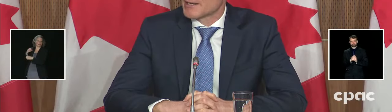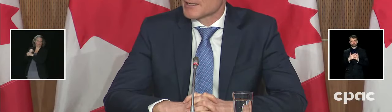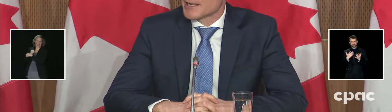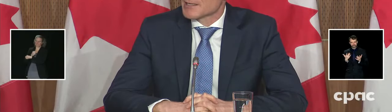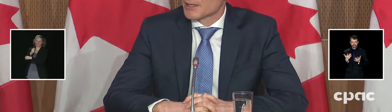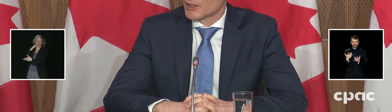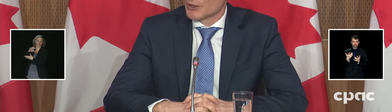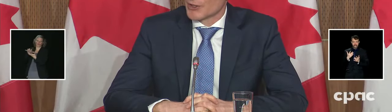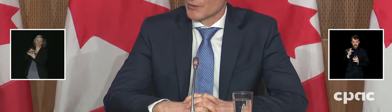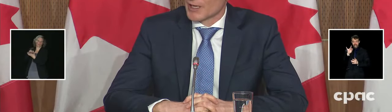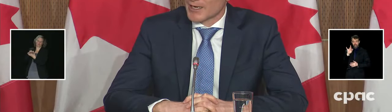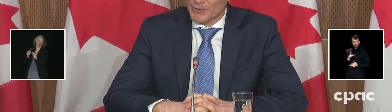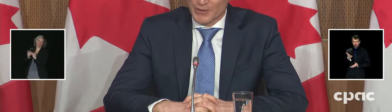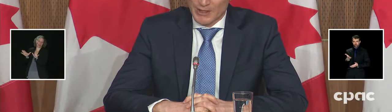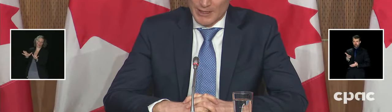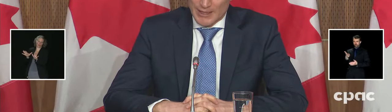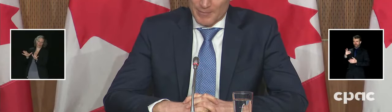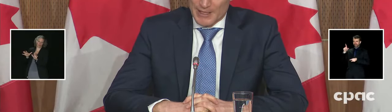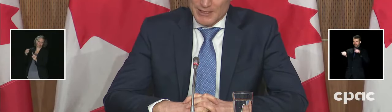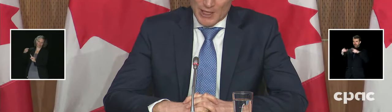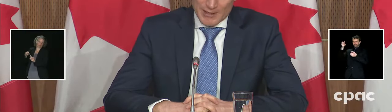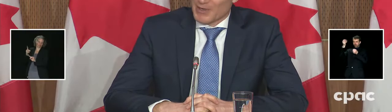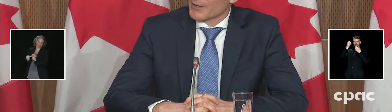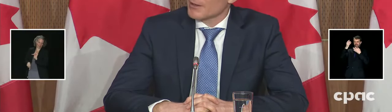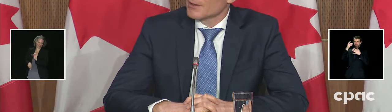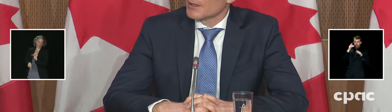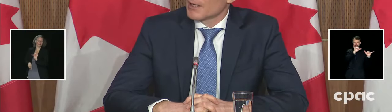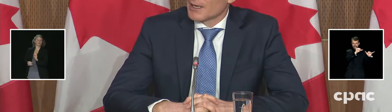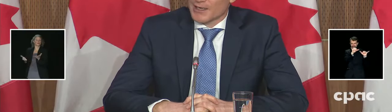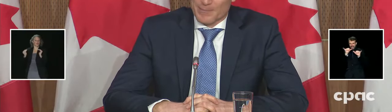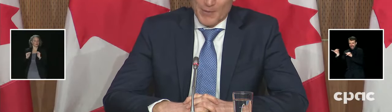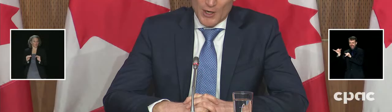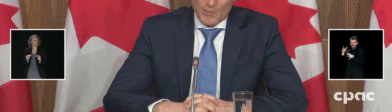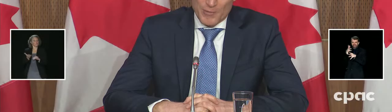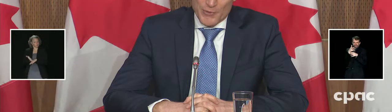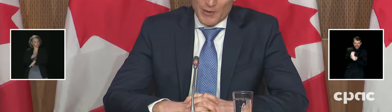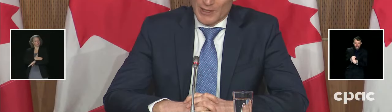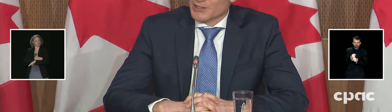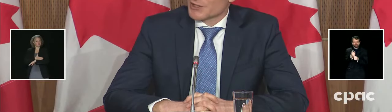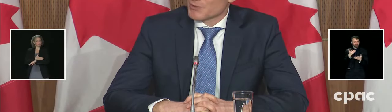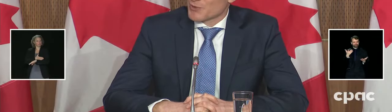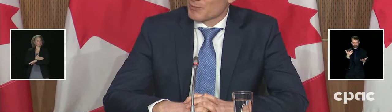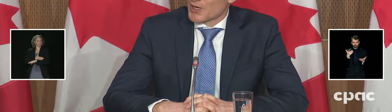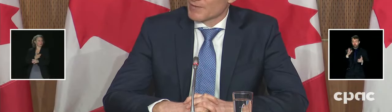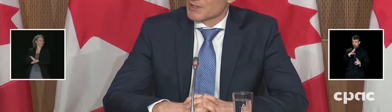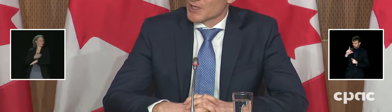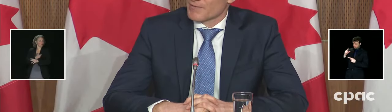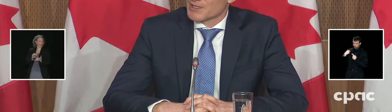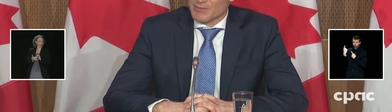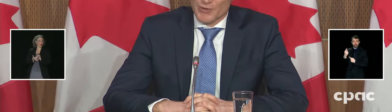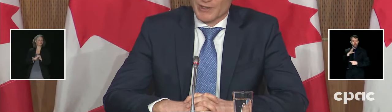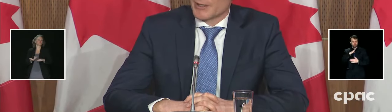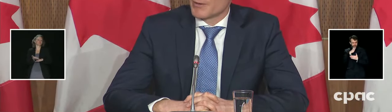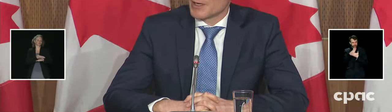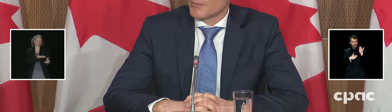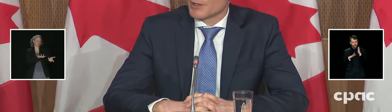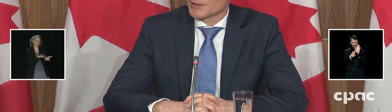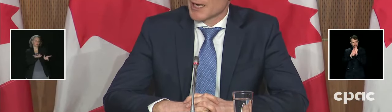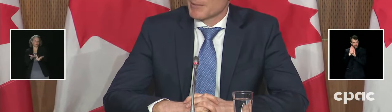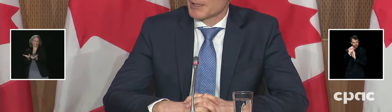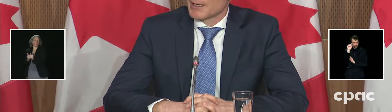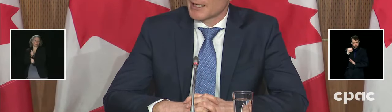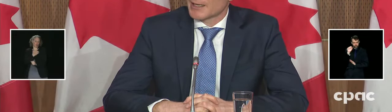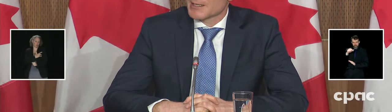the data isn't necessarily good or reliable. It's gotten better through our relationships with the provinces, obviously moving in